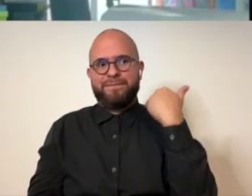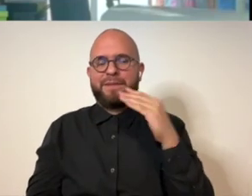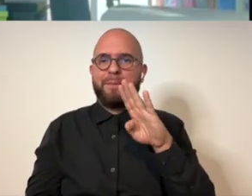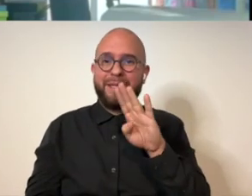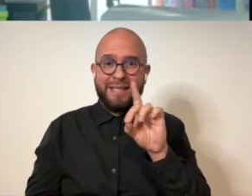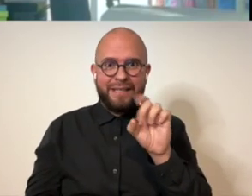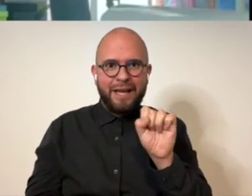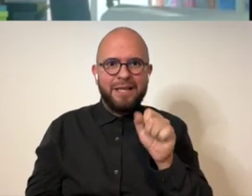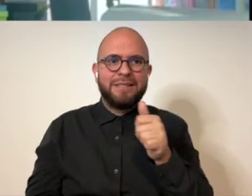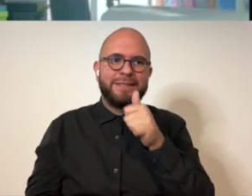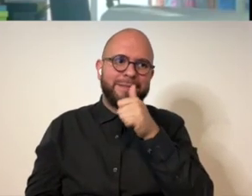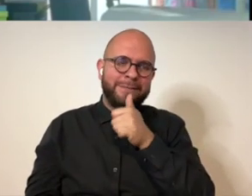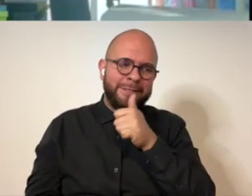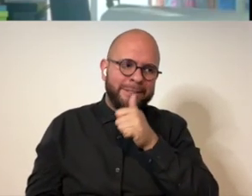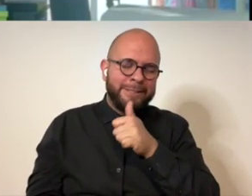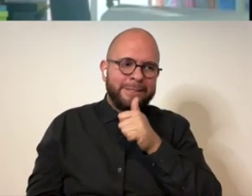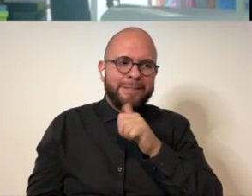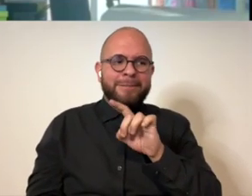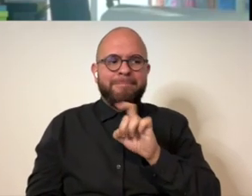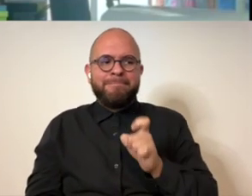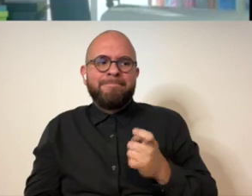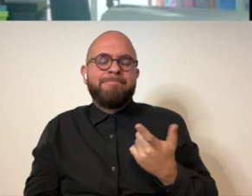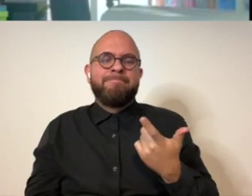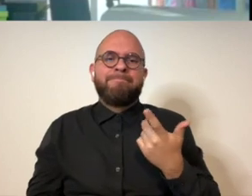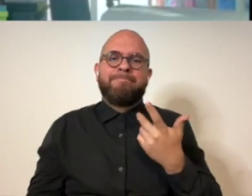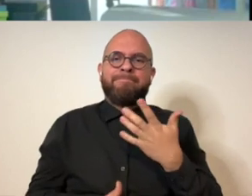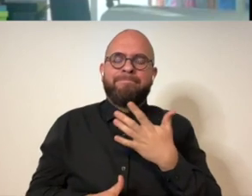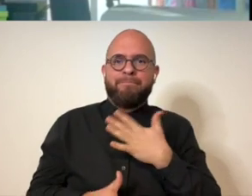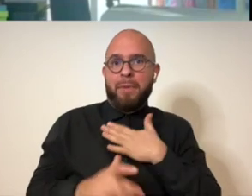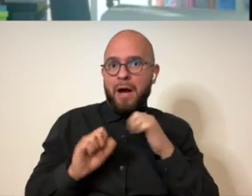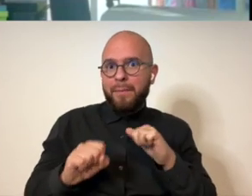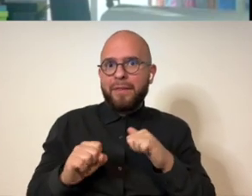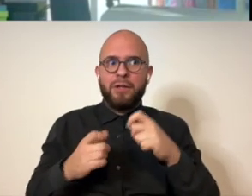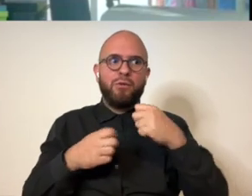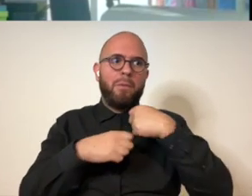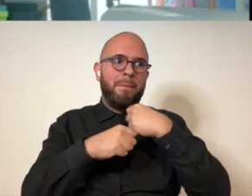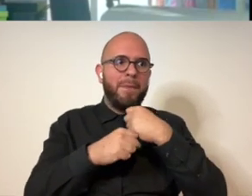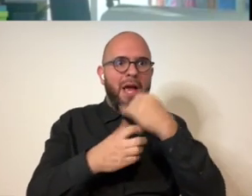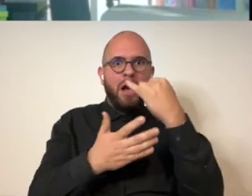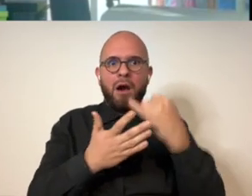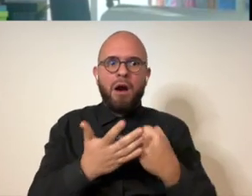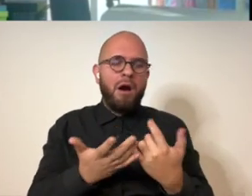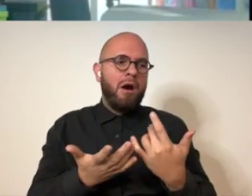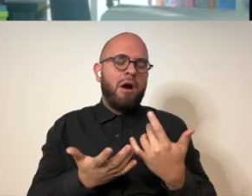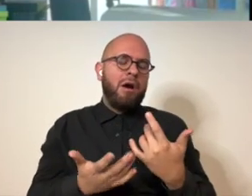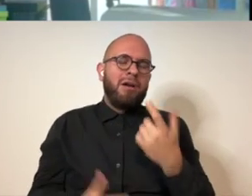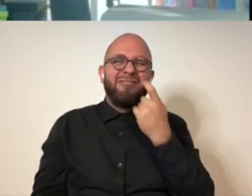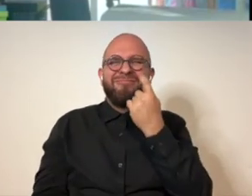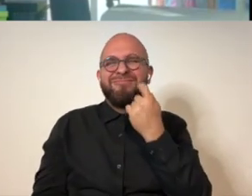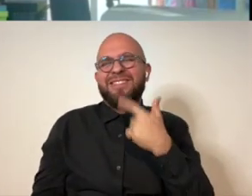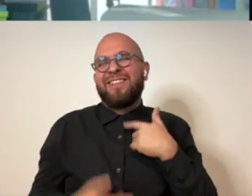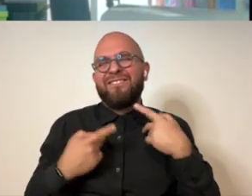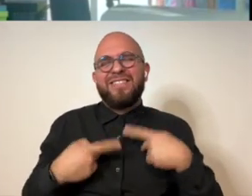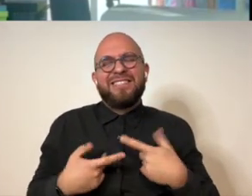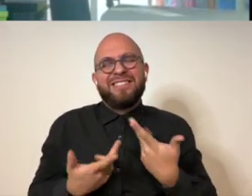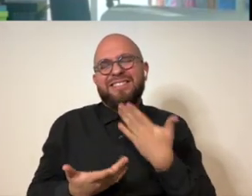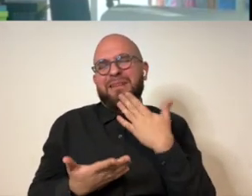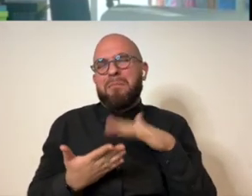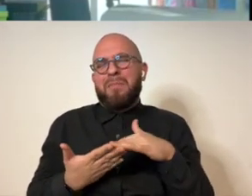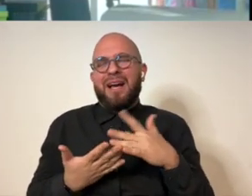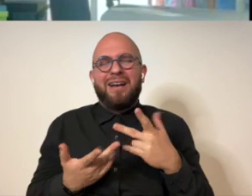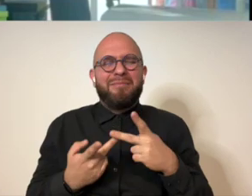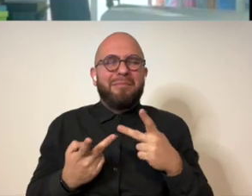really had lost my ability to make a lot of art like i was just physically in a bad place i started writing a lot more